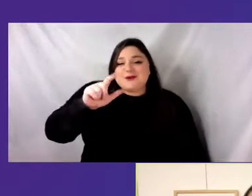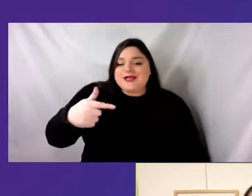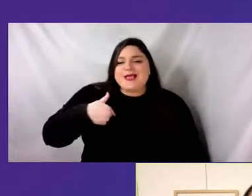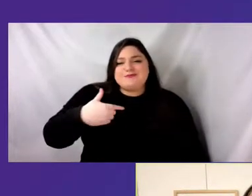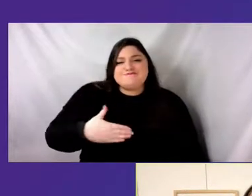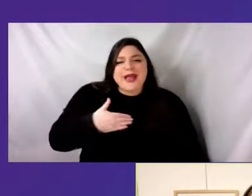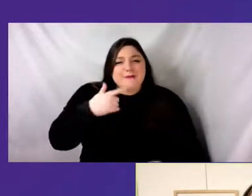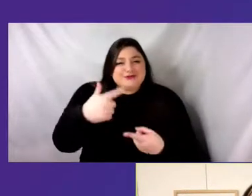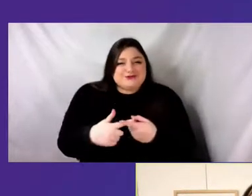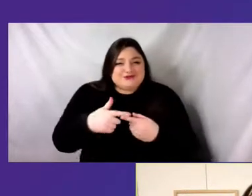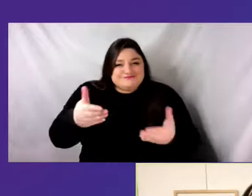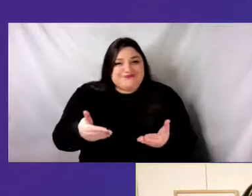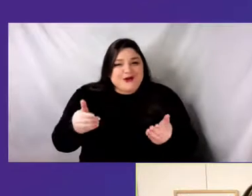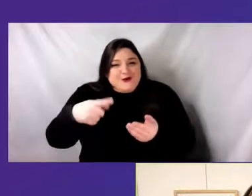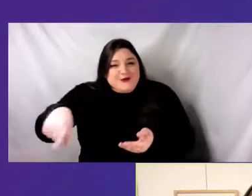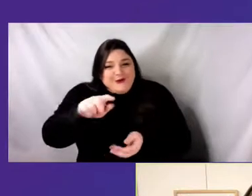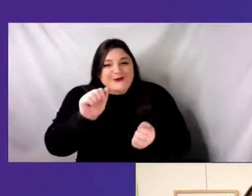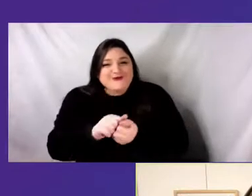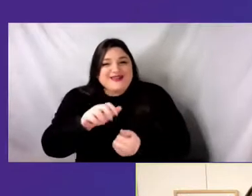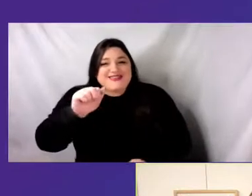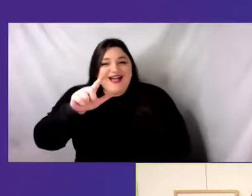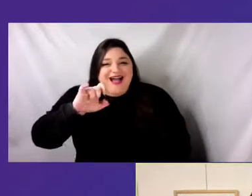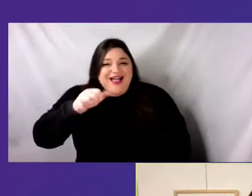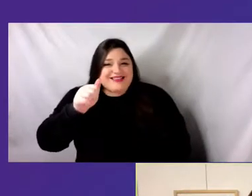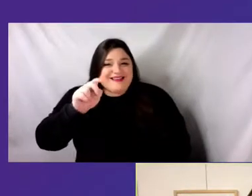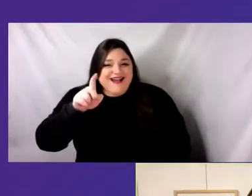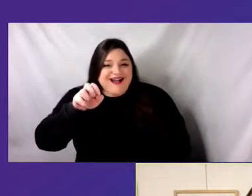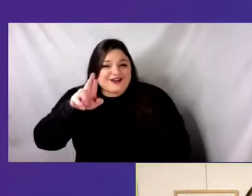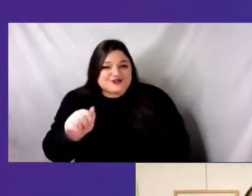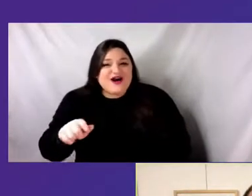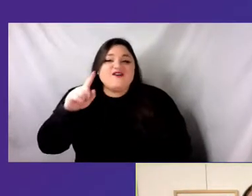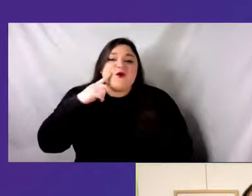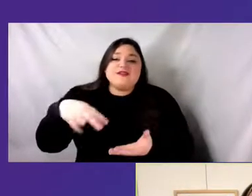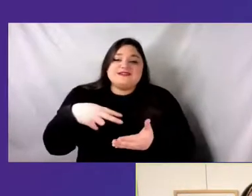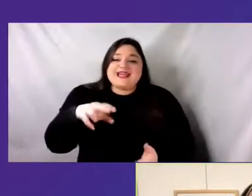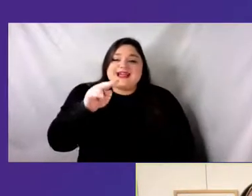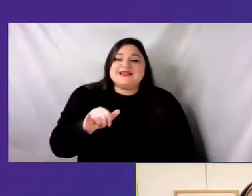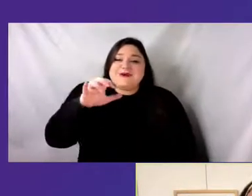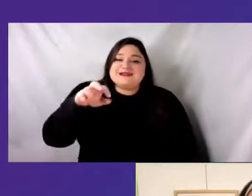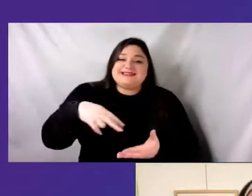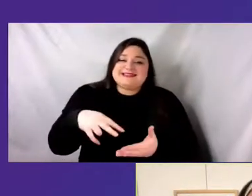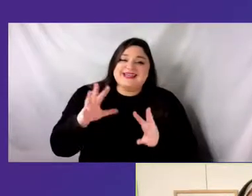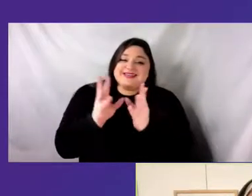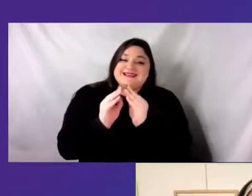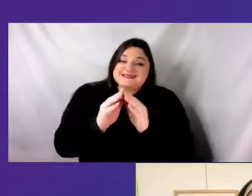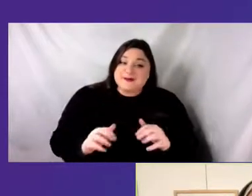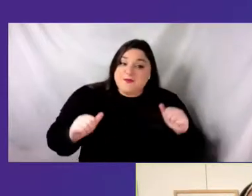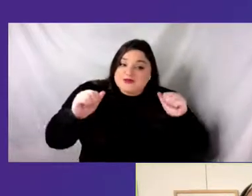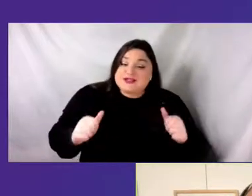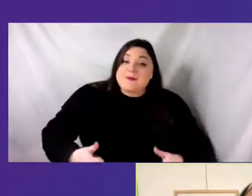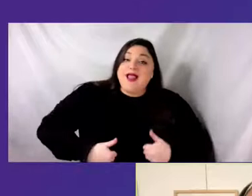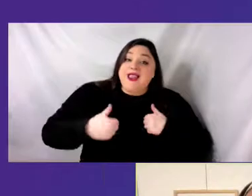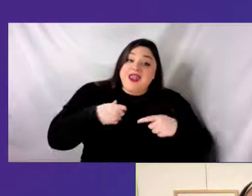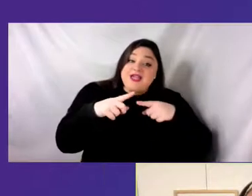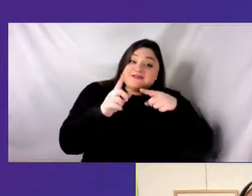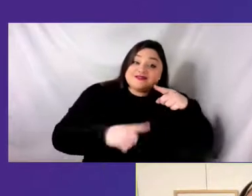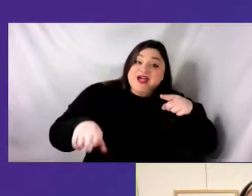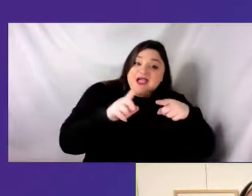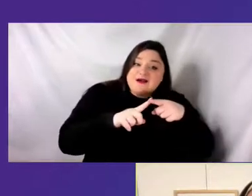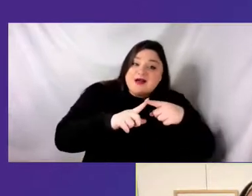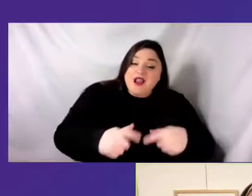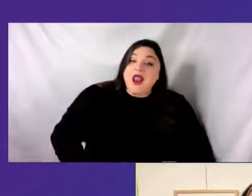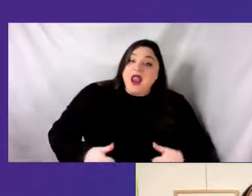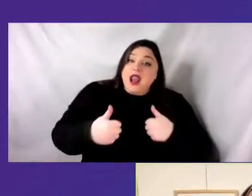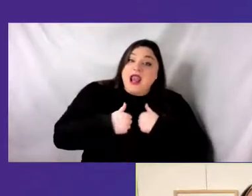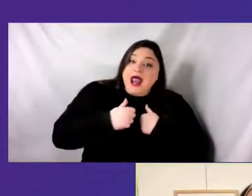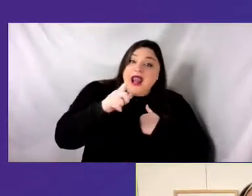you to the 2022 DanceNYC Symposium, Life Cycles, Livelihoods, Legacies. My pronouns are she,